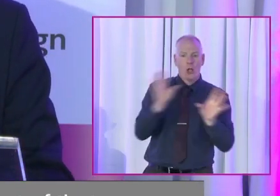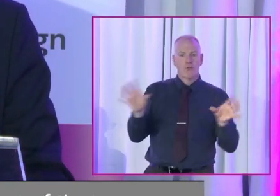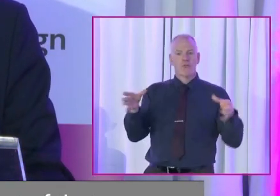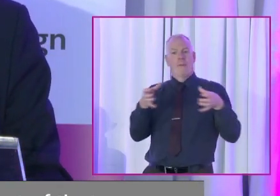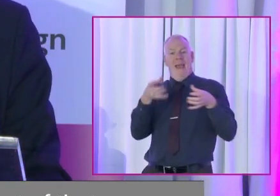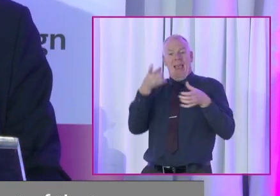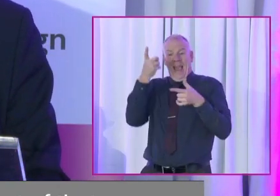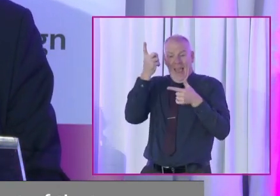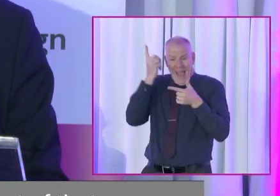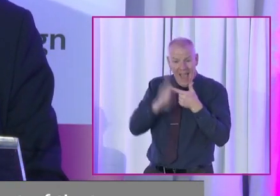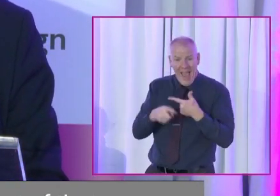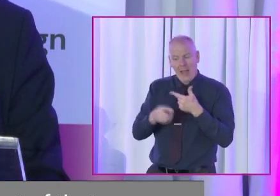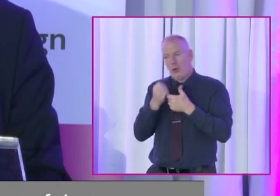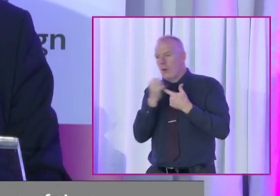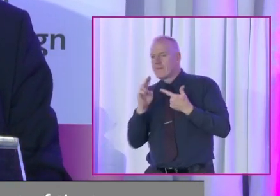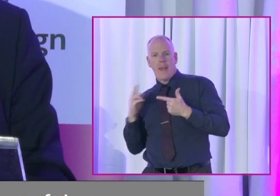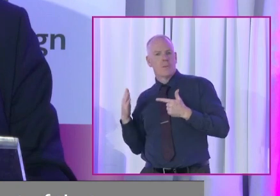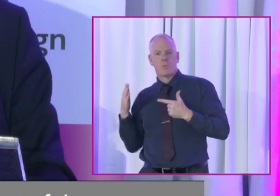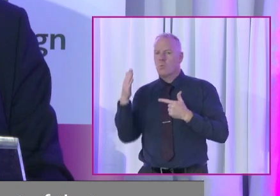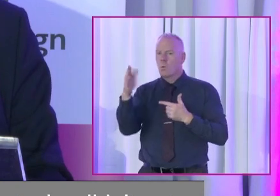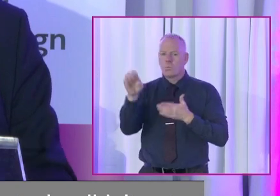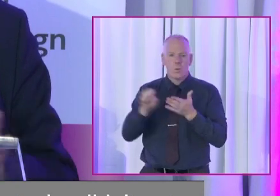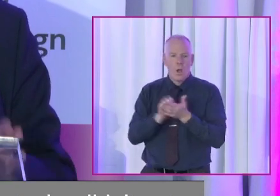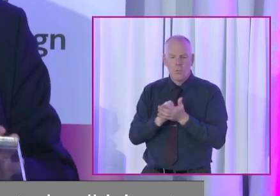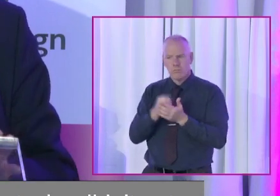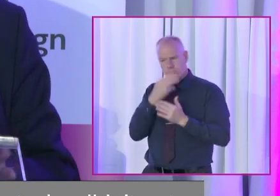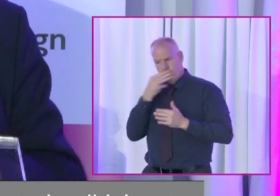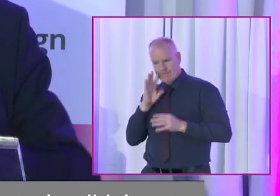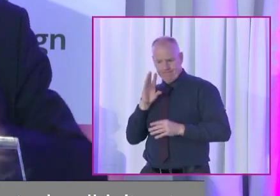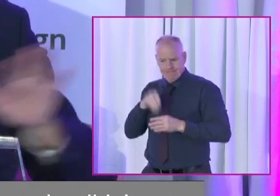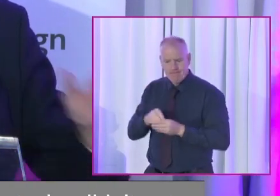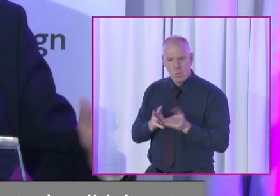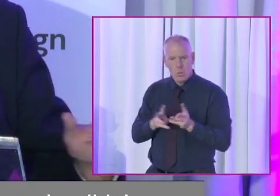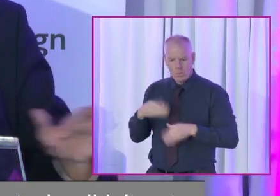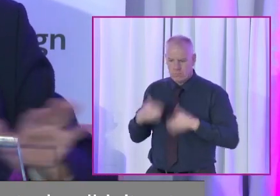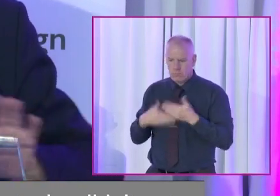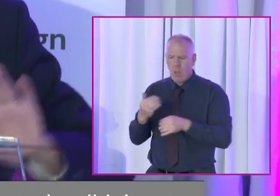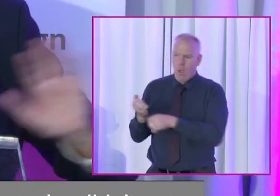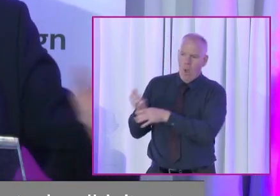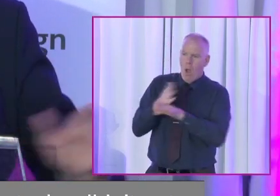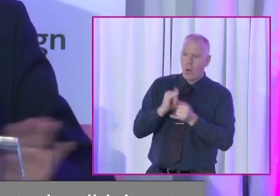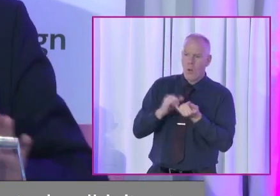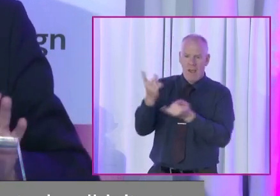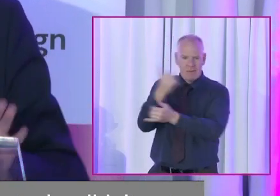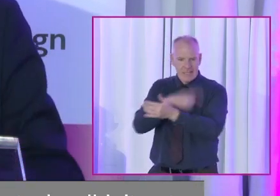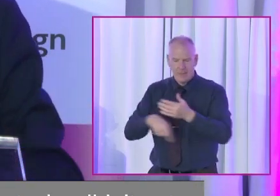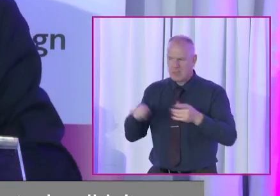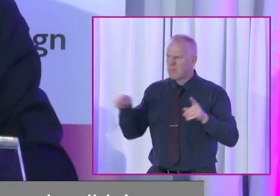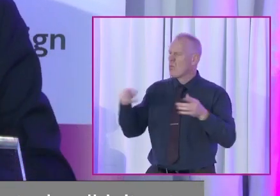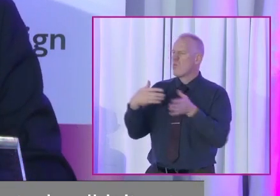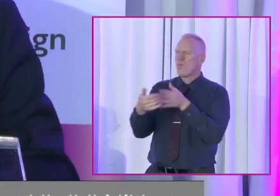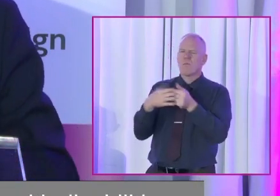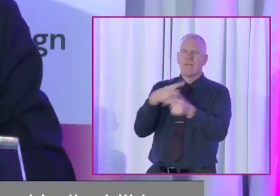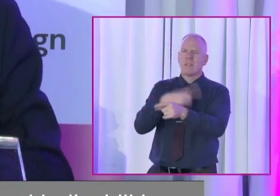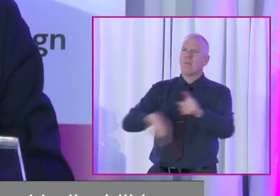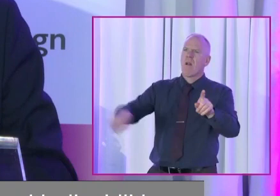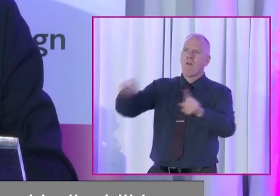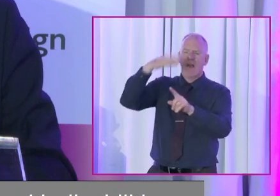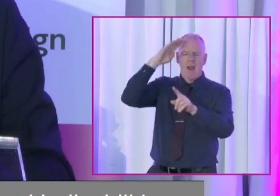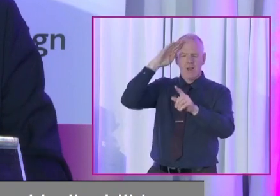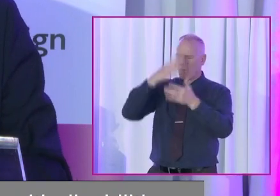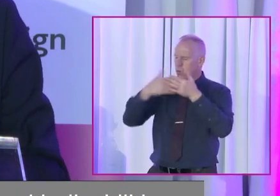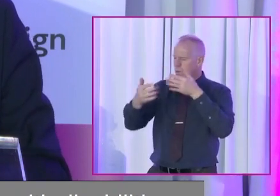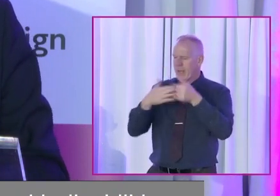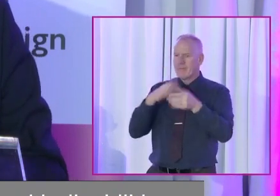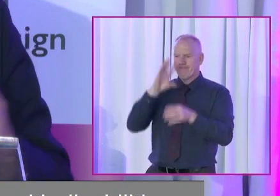who didn't get to go are committed to working. All people with disabilities of every shade and colour around the country and